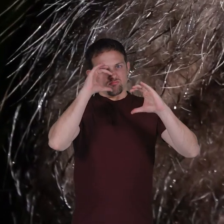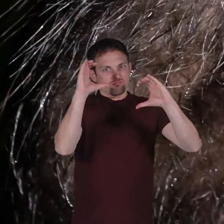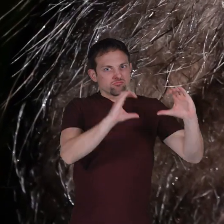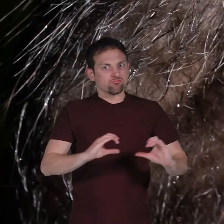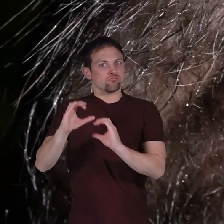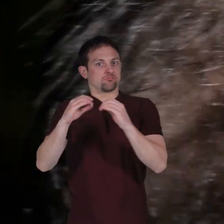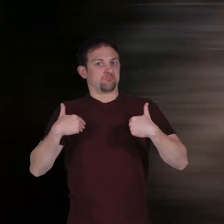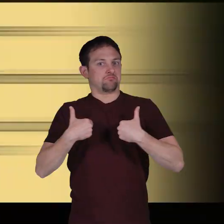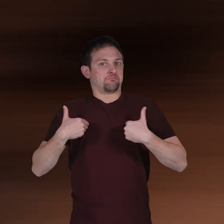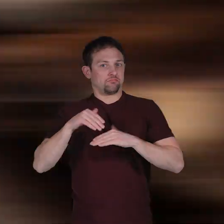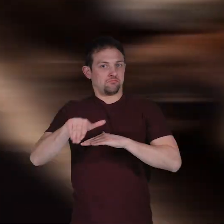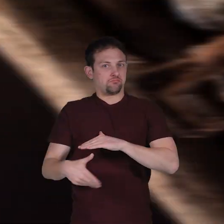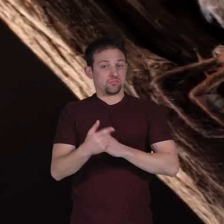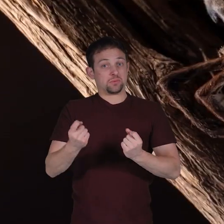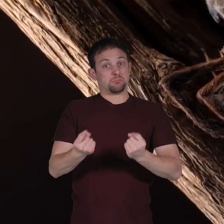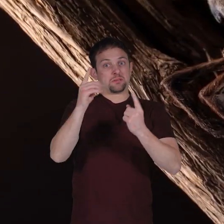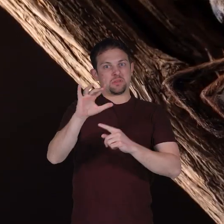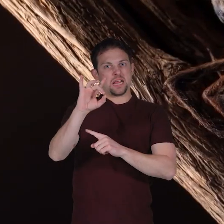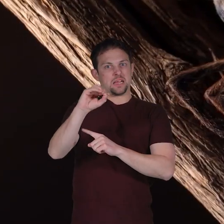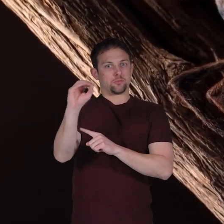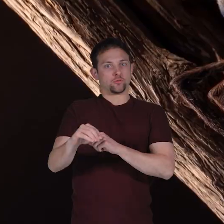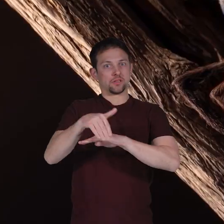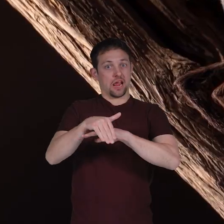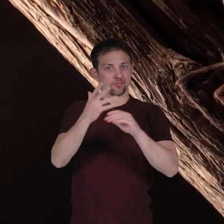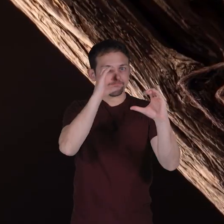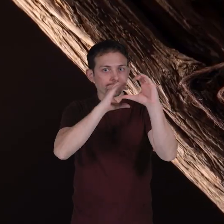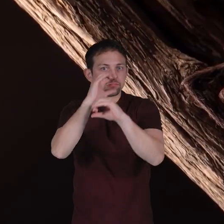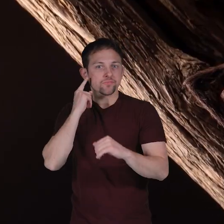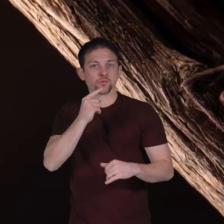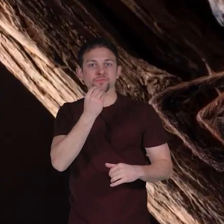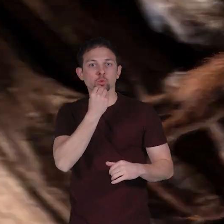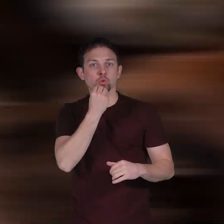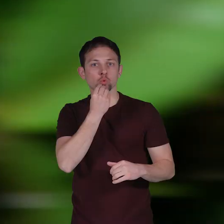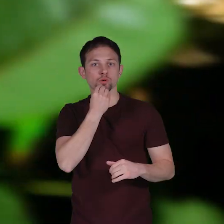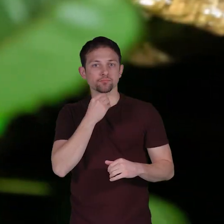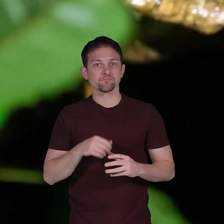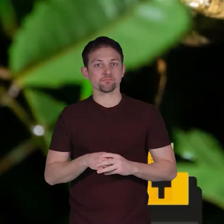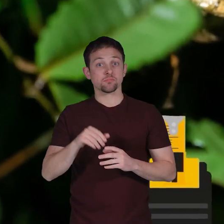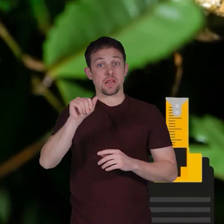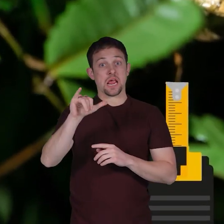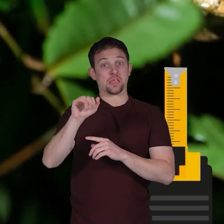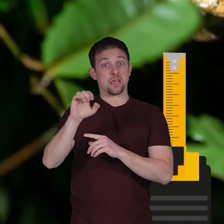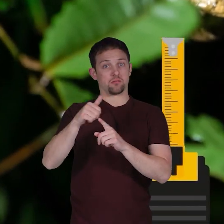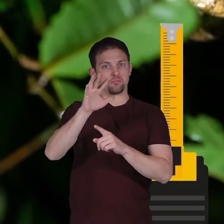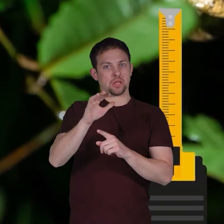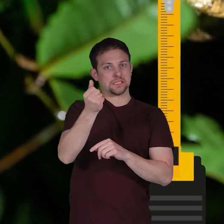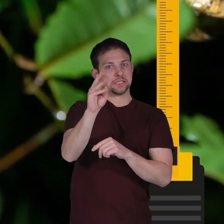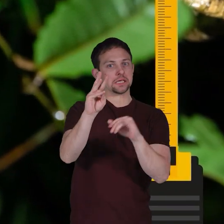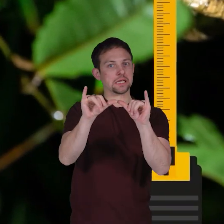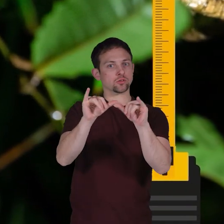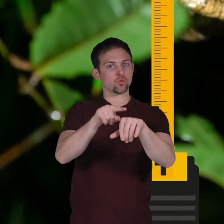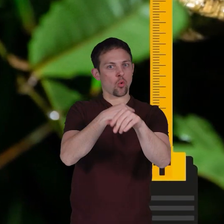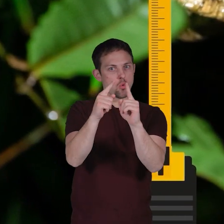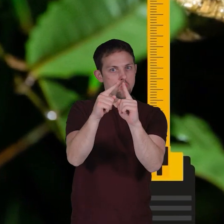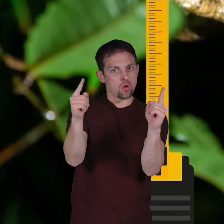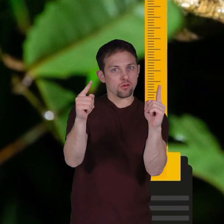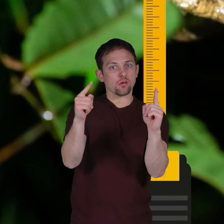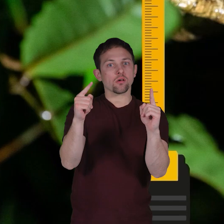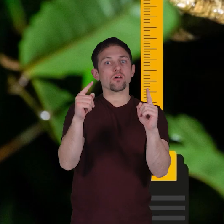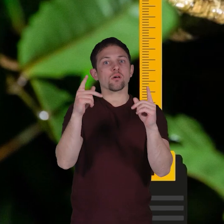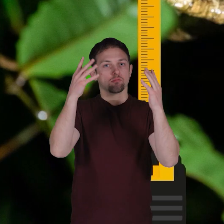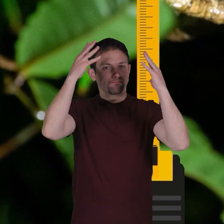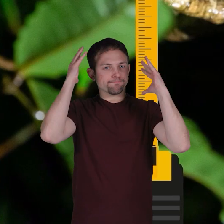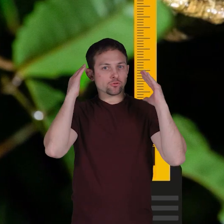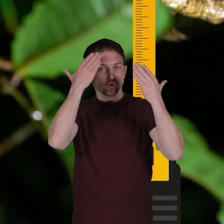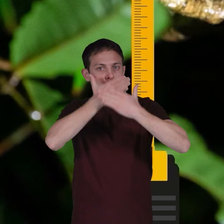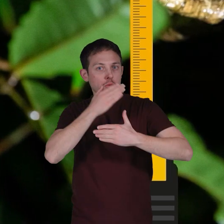nocturnal primate it spends 80 percent of the night foraging for food eye eyes are about 16 inches long and covered